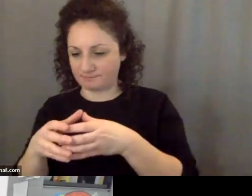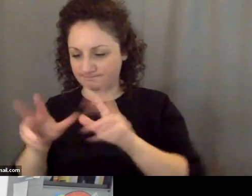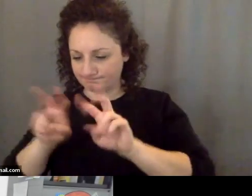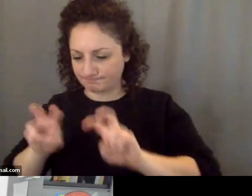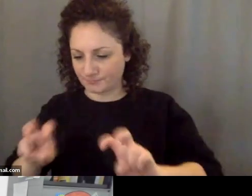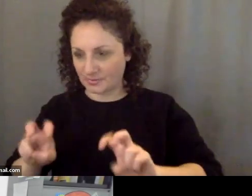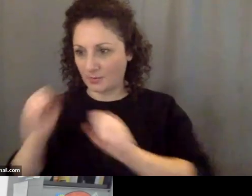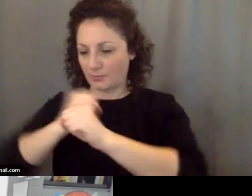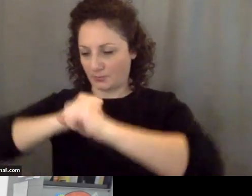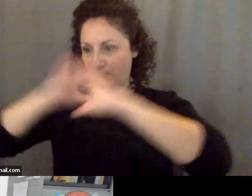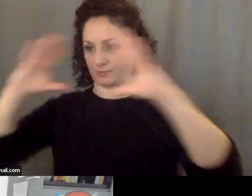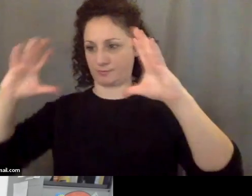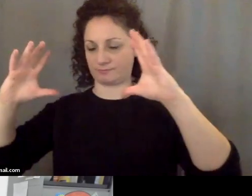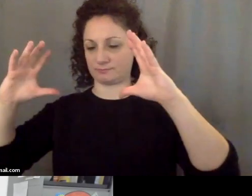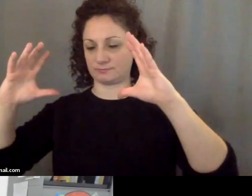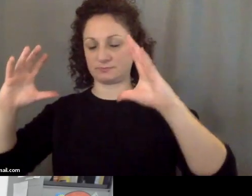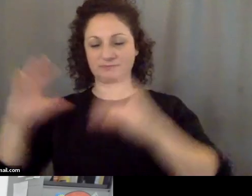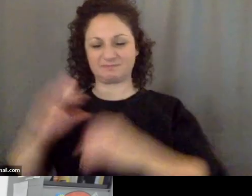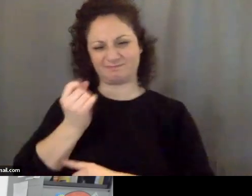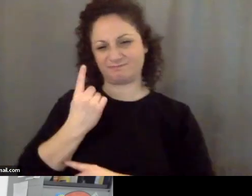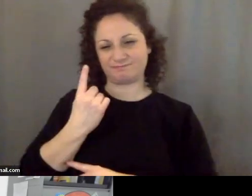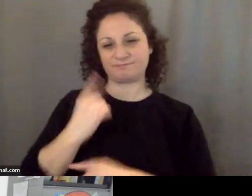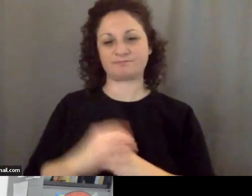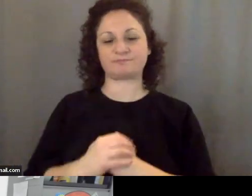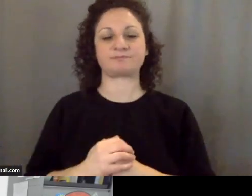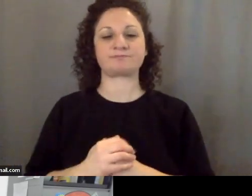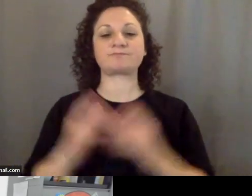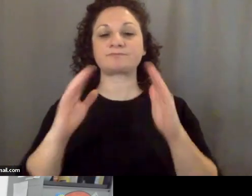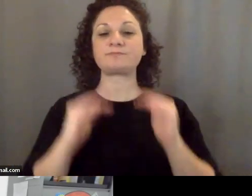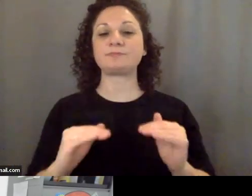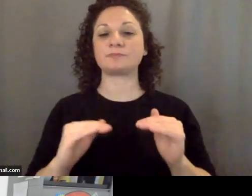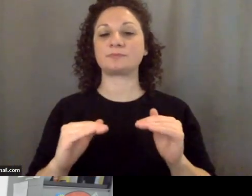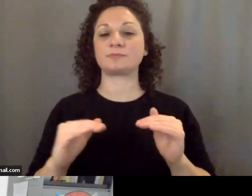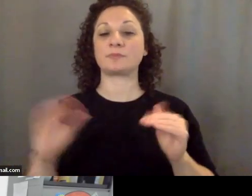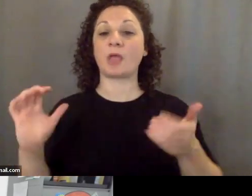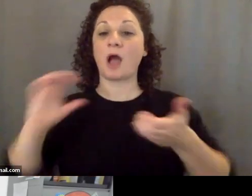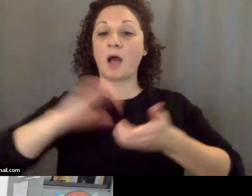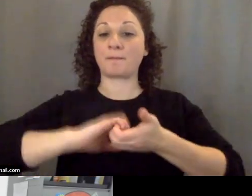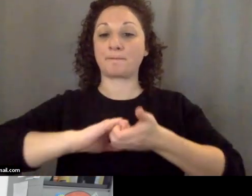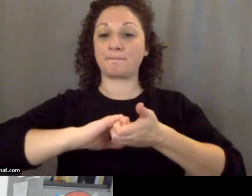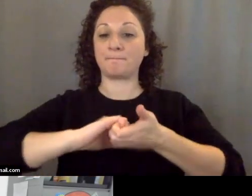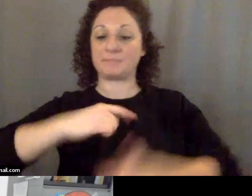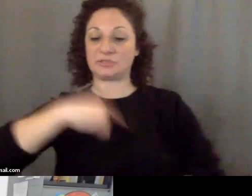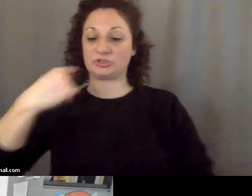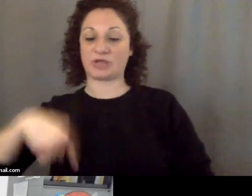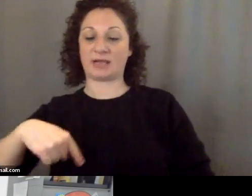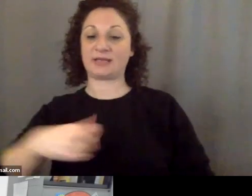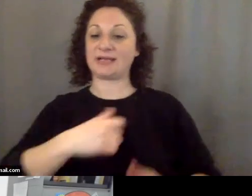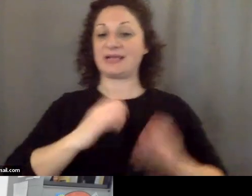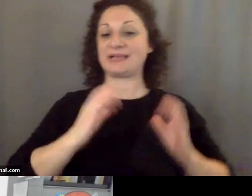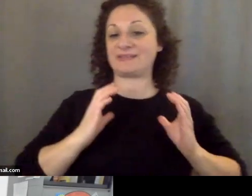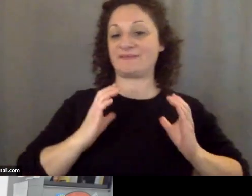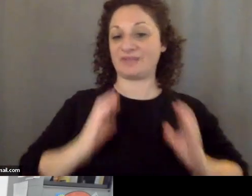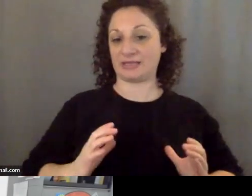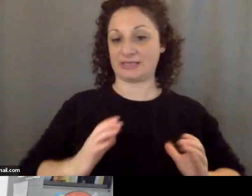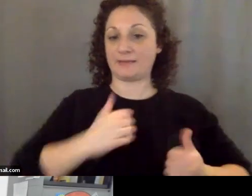another thing is the close cooperation in China between the civilian and the military sector. And